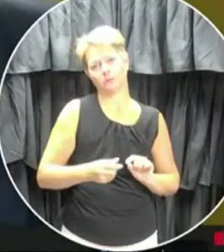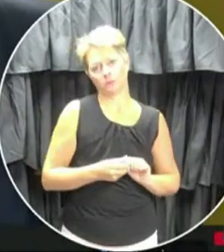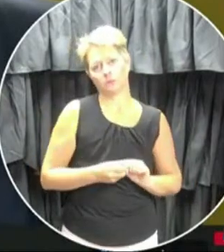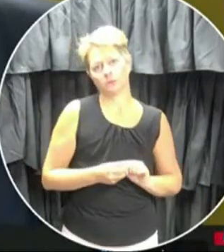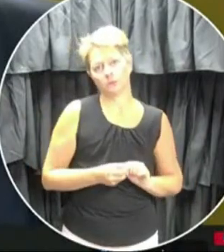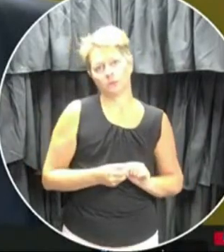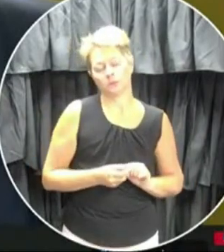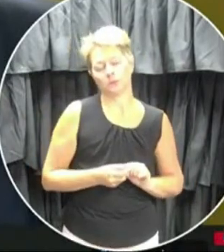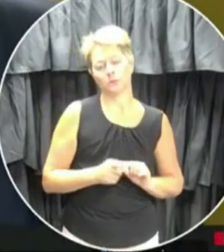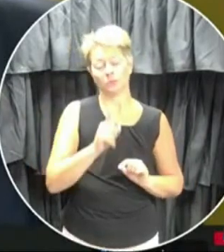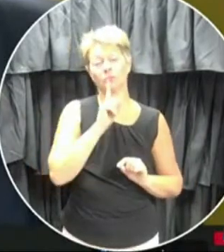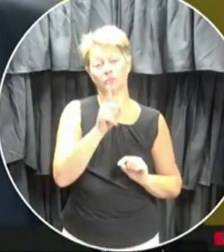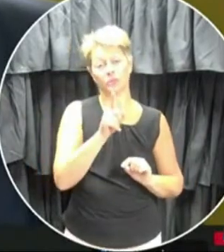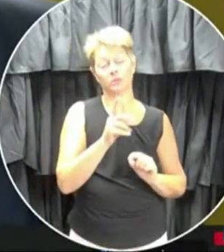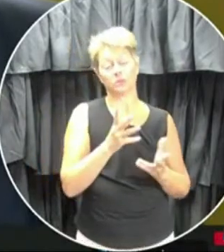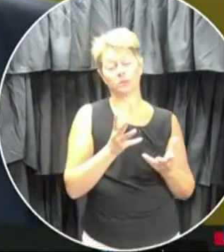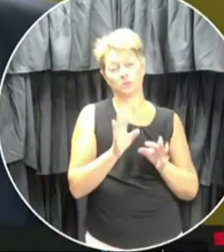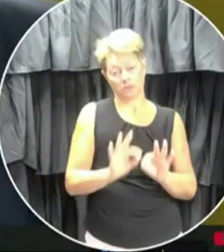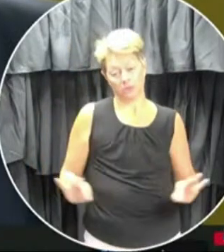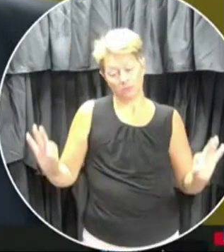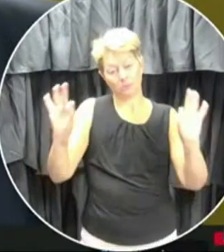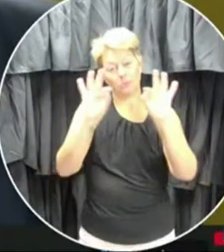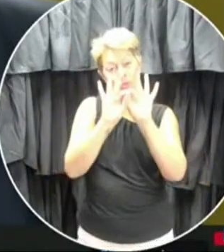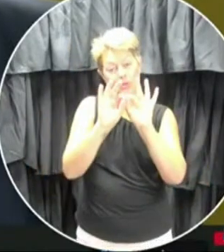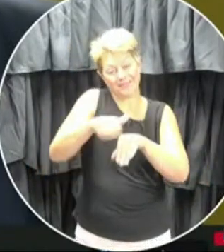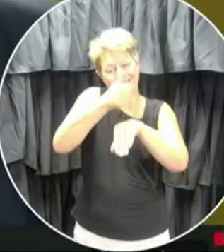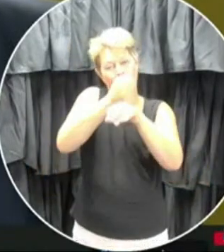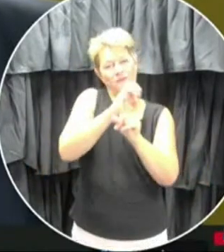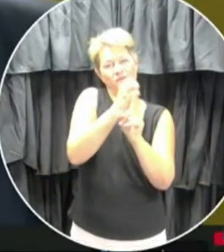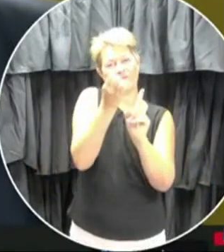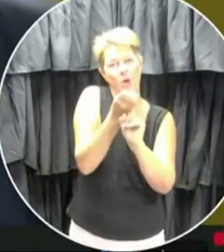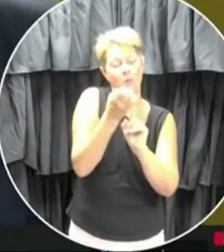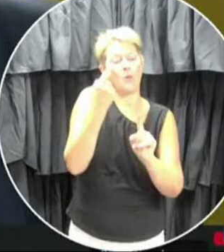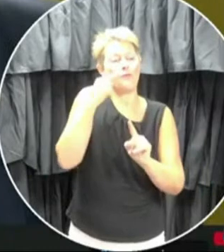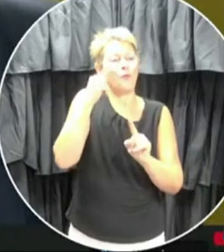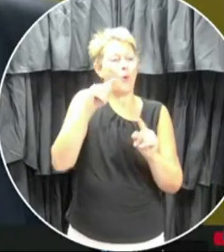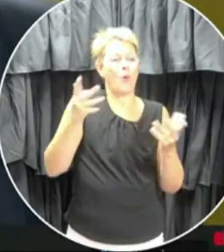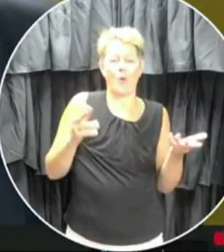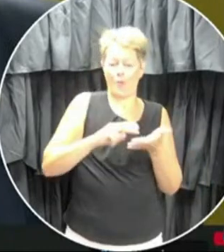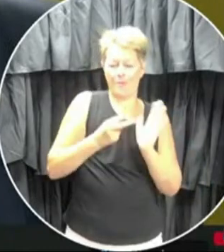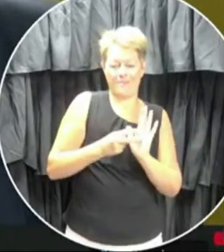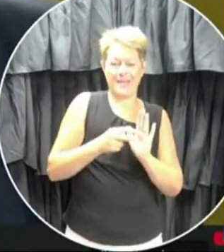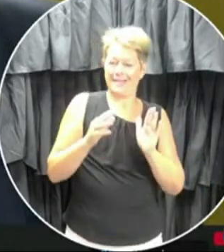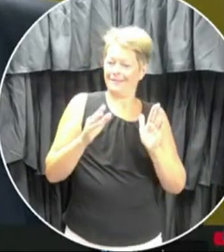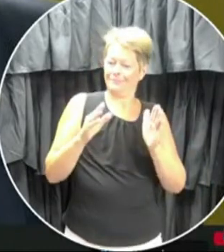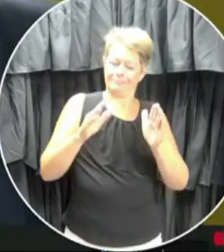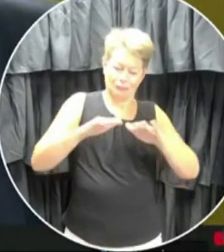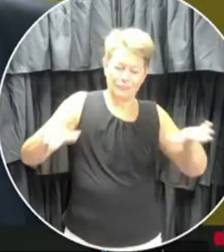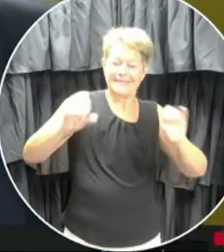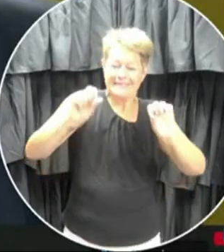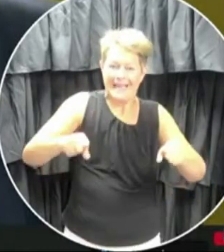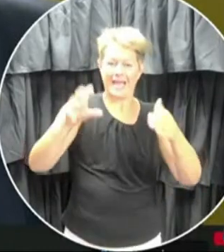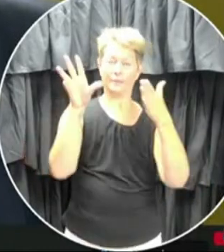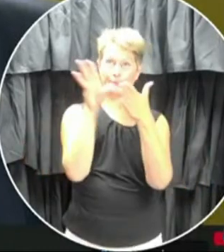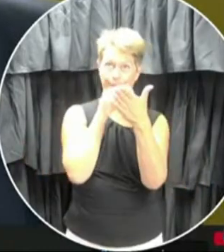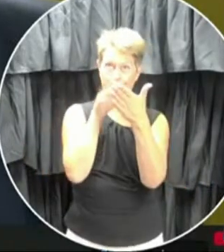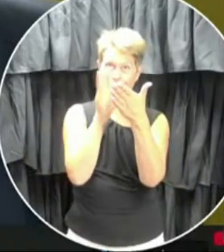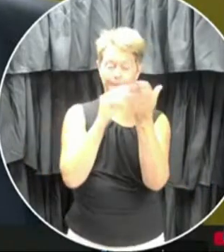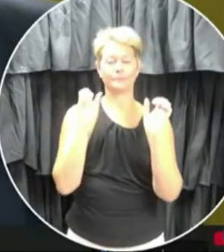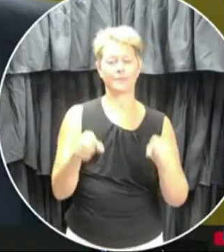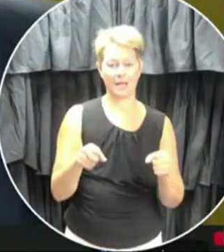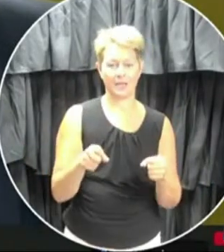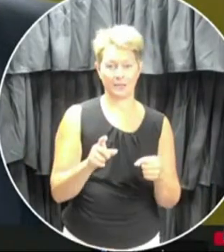it'll be key to setting the environment conducive to learning given what everyone has been through. And there's been